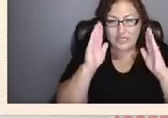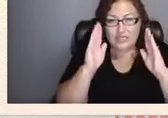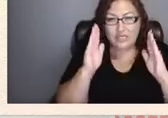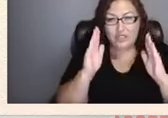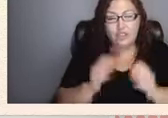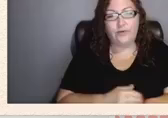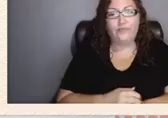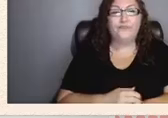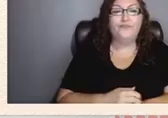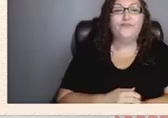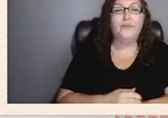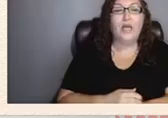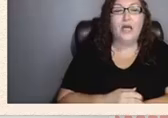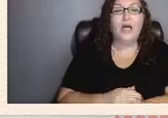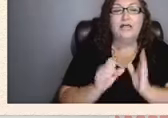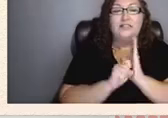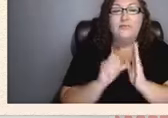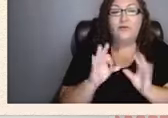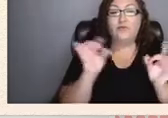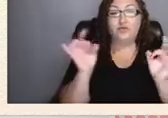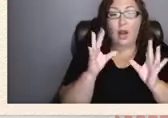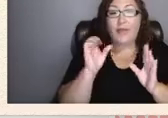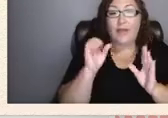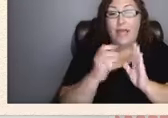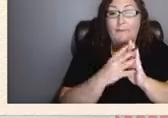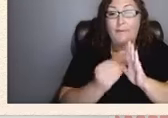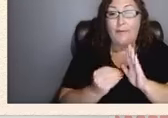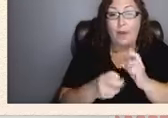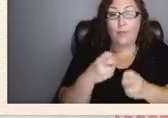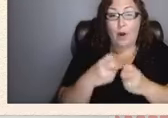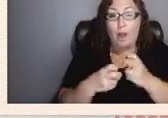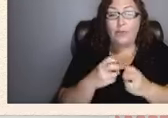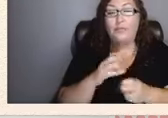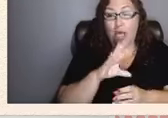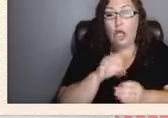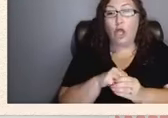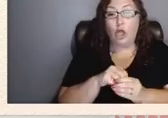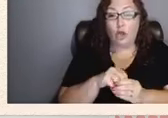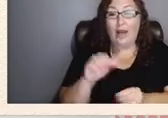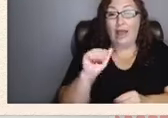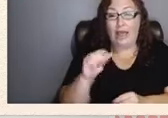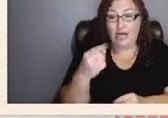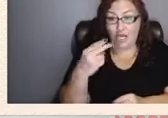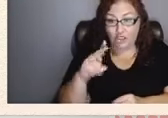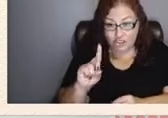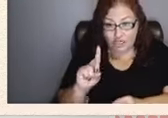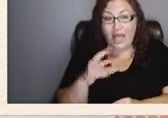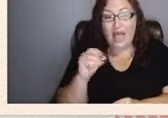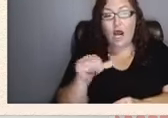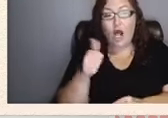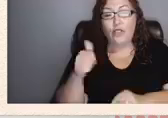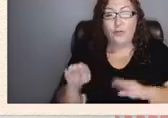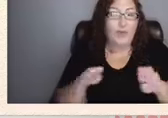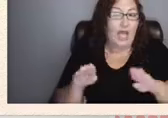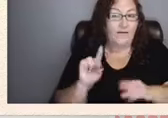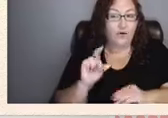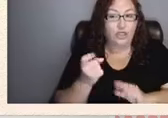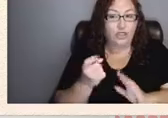symptoms of trauma can mimic problems including adhd and other behavioral disorders